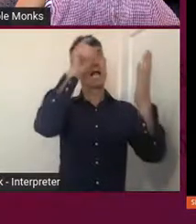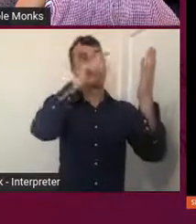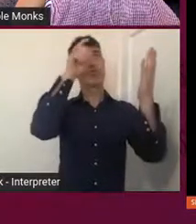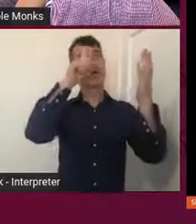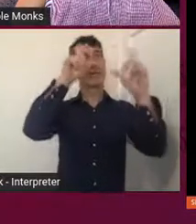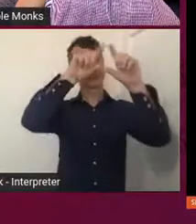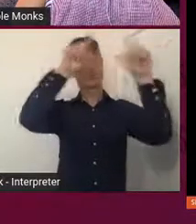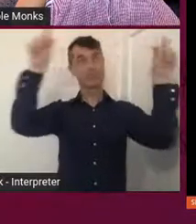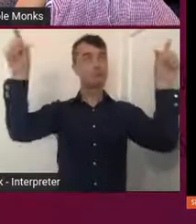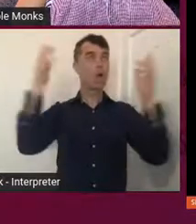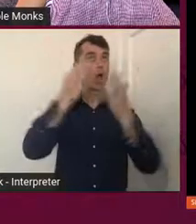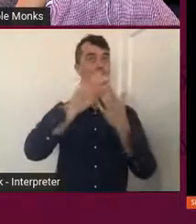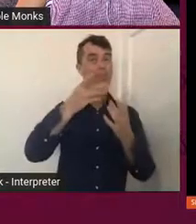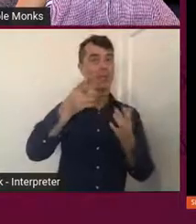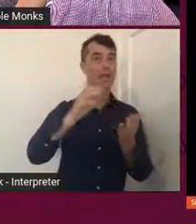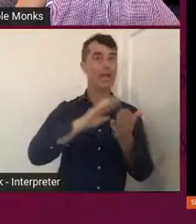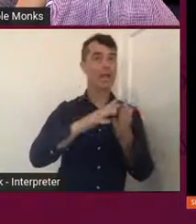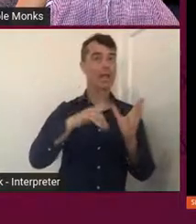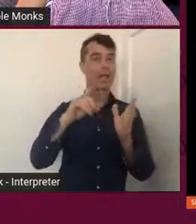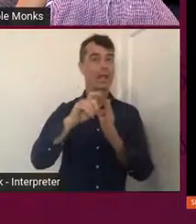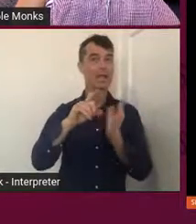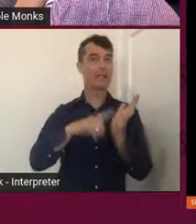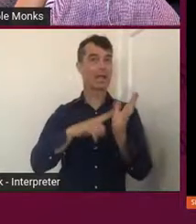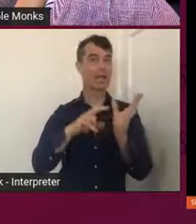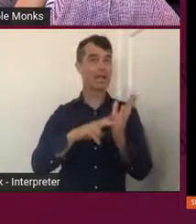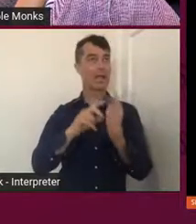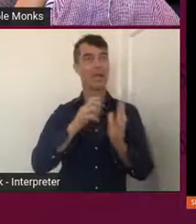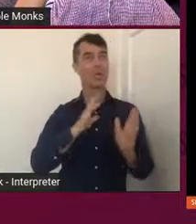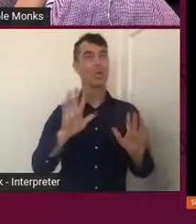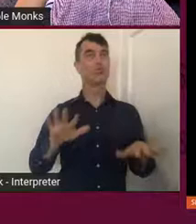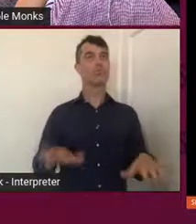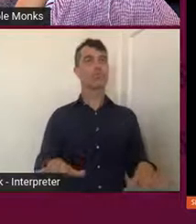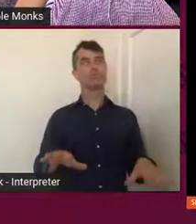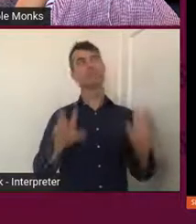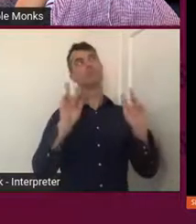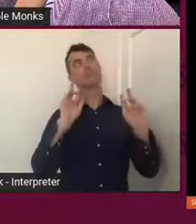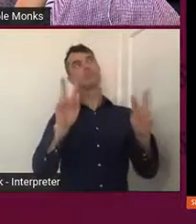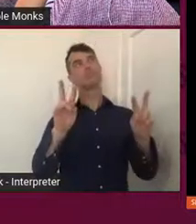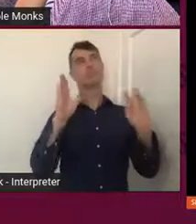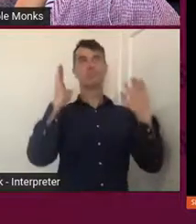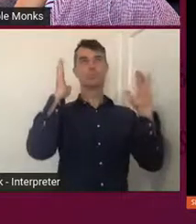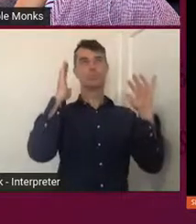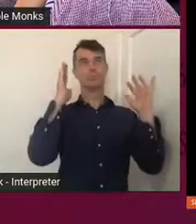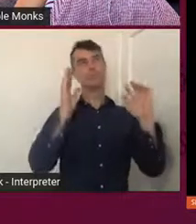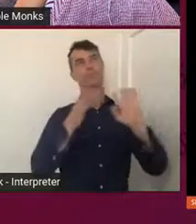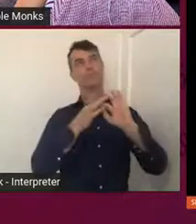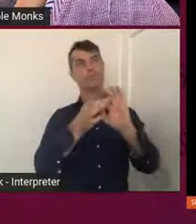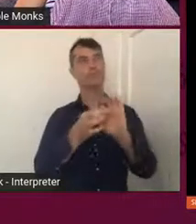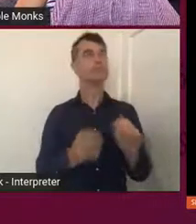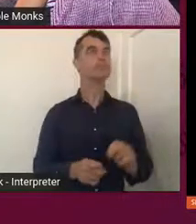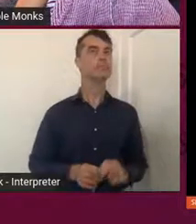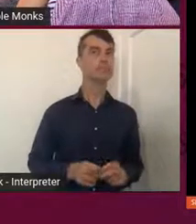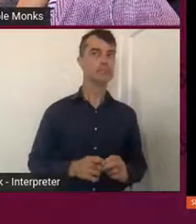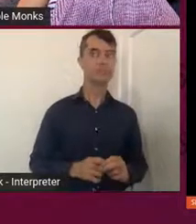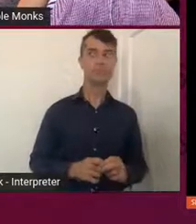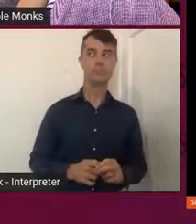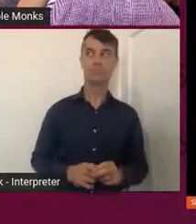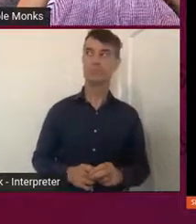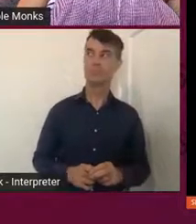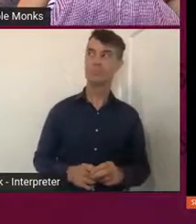headland. And we all took some time just to connect and, you know,